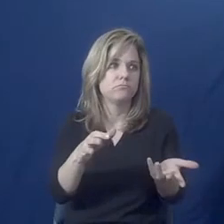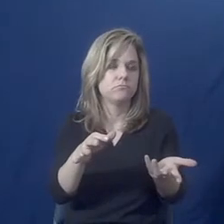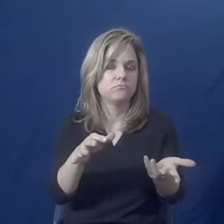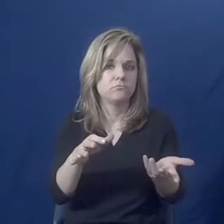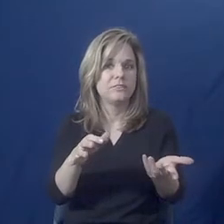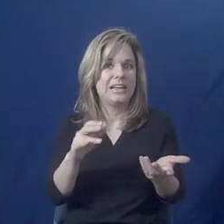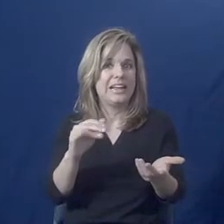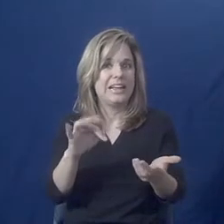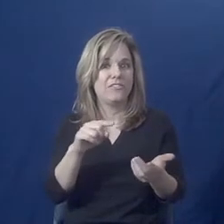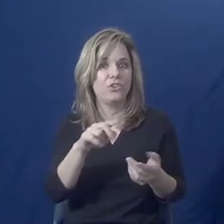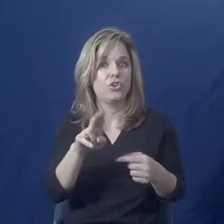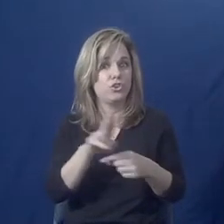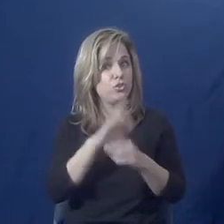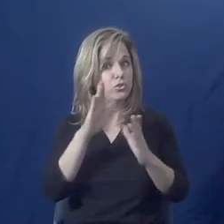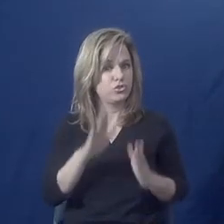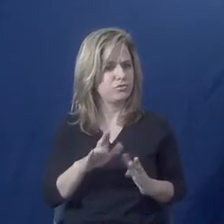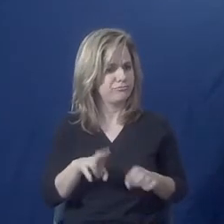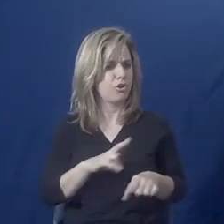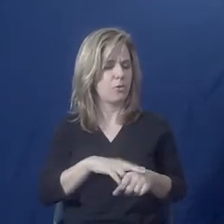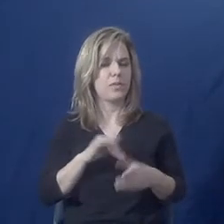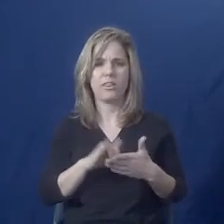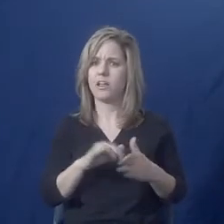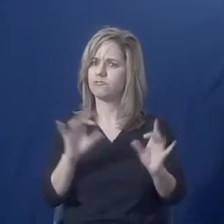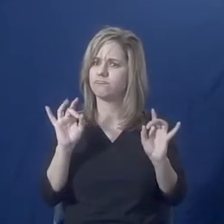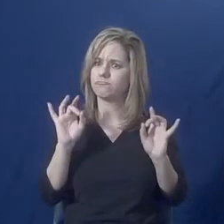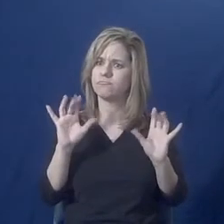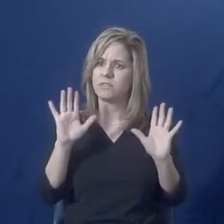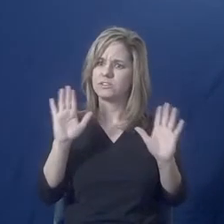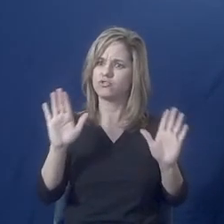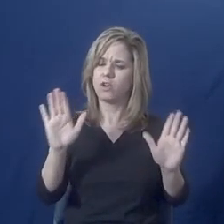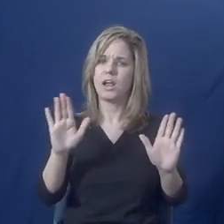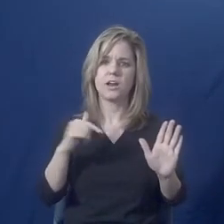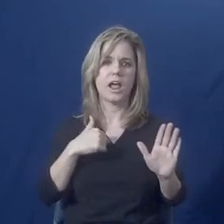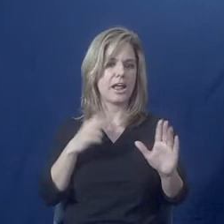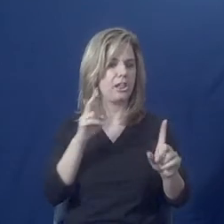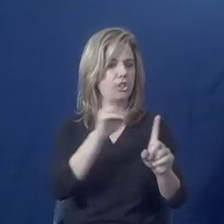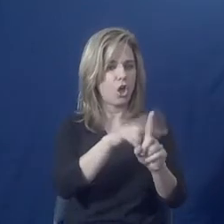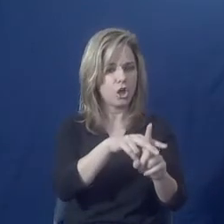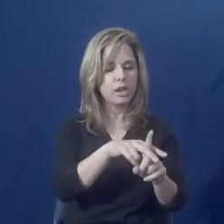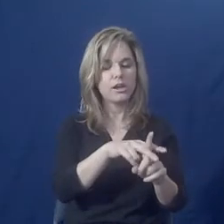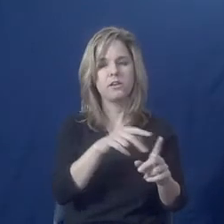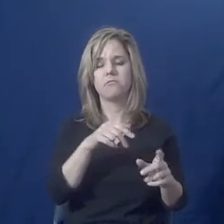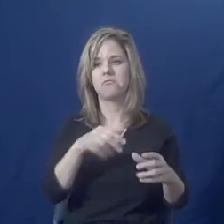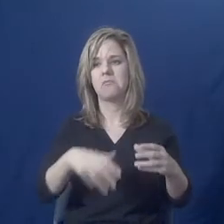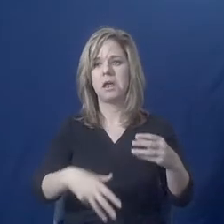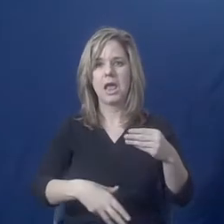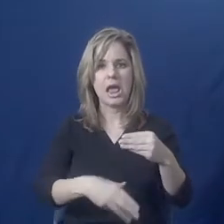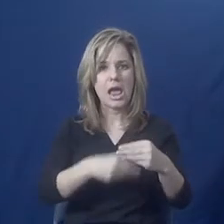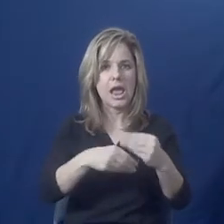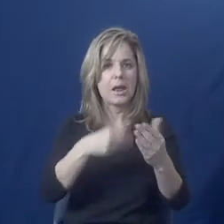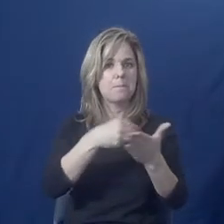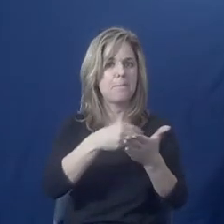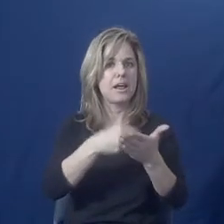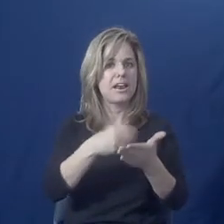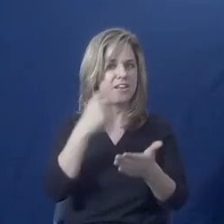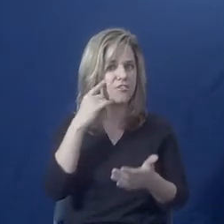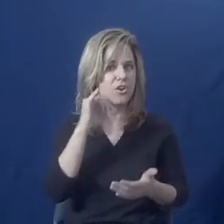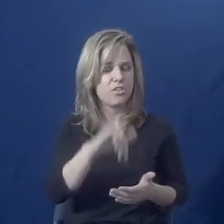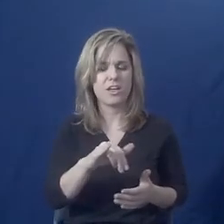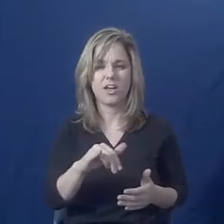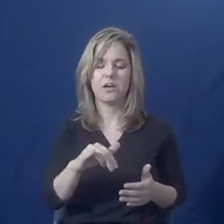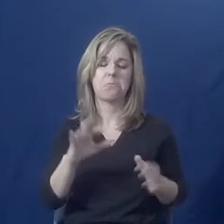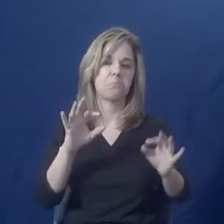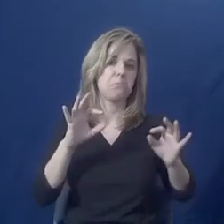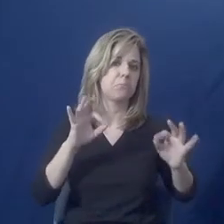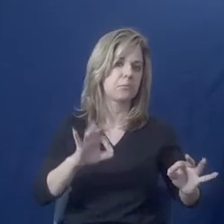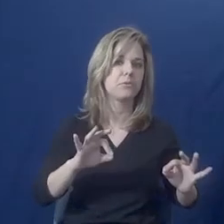can log into that online account to reload the finances for that bus pass so I can continue